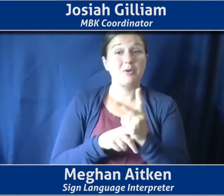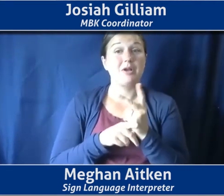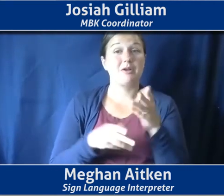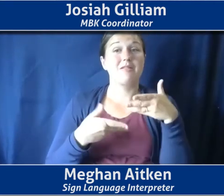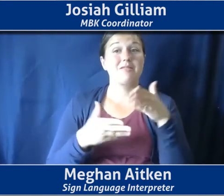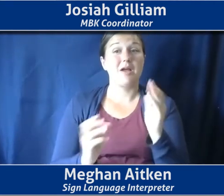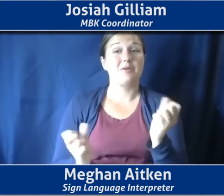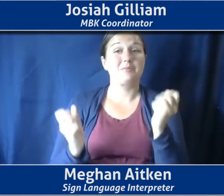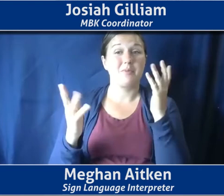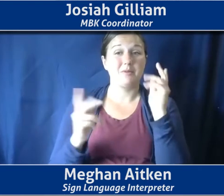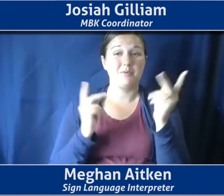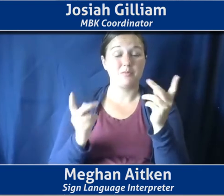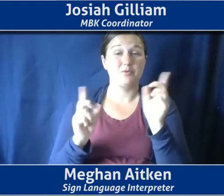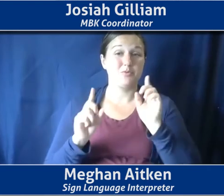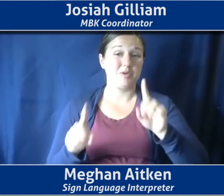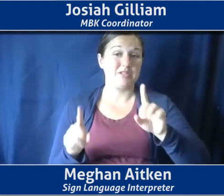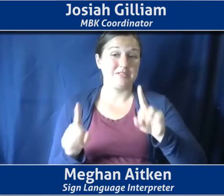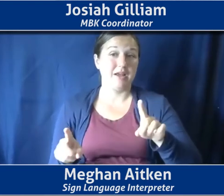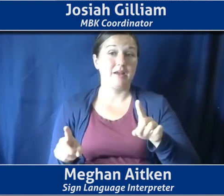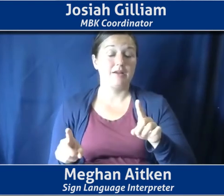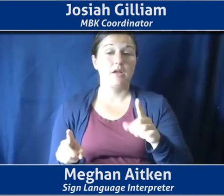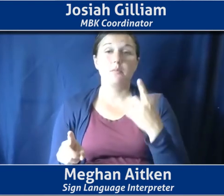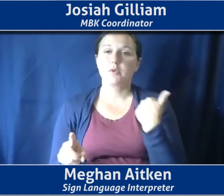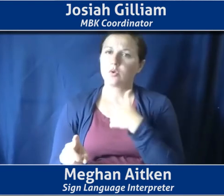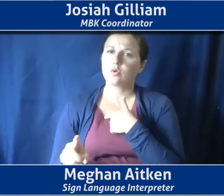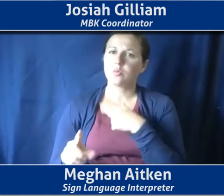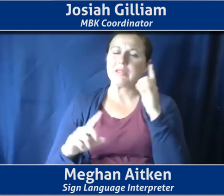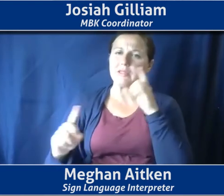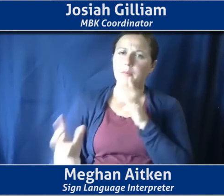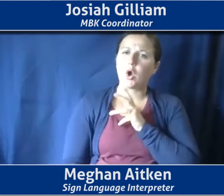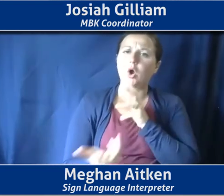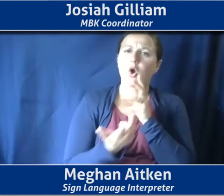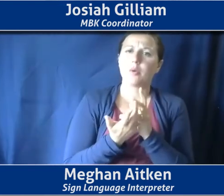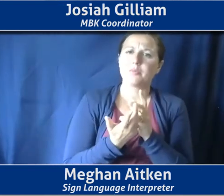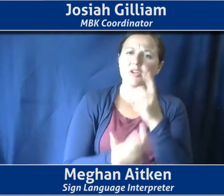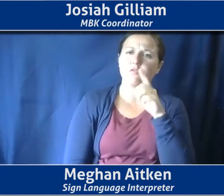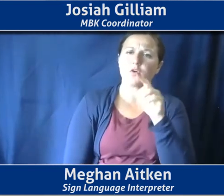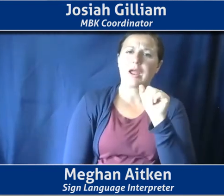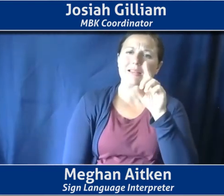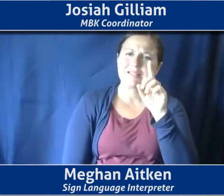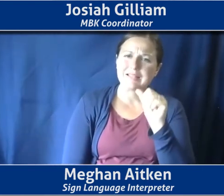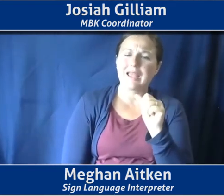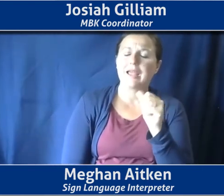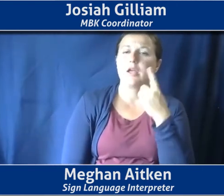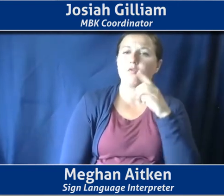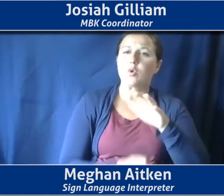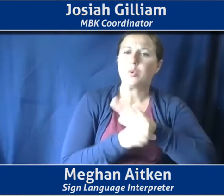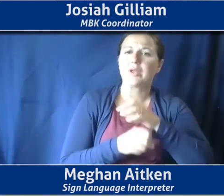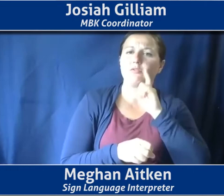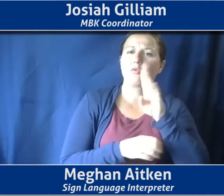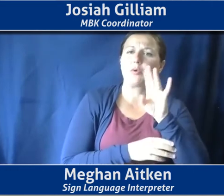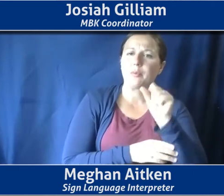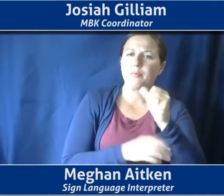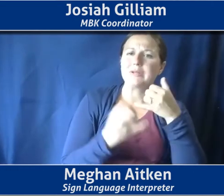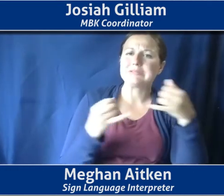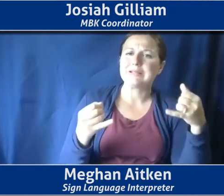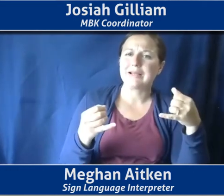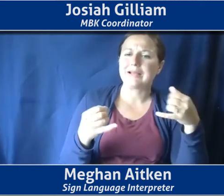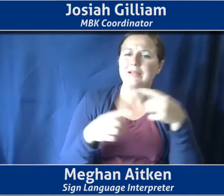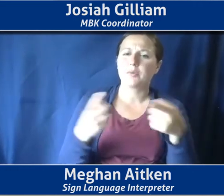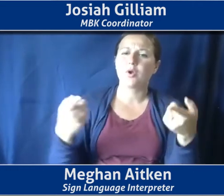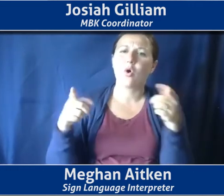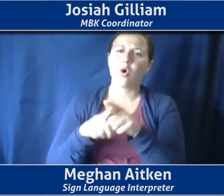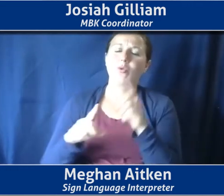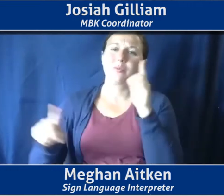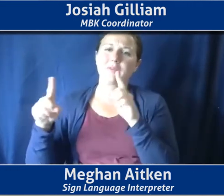when we look at, you know, accommodations in terms of ADA or looking for a location that's on a bus line. Right. Another way, another way to handle, uh, and to think about